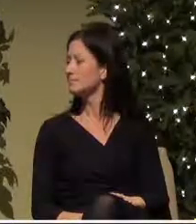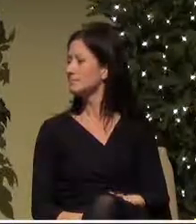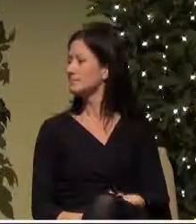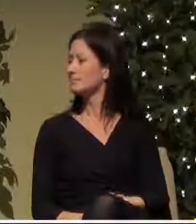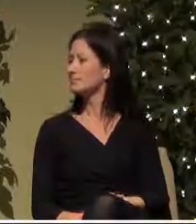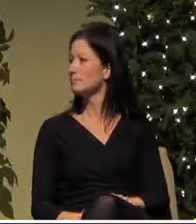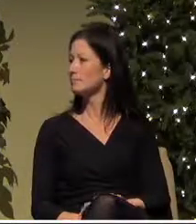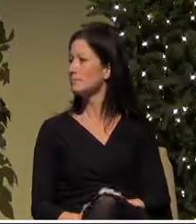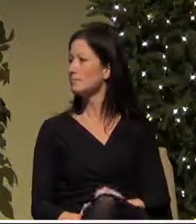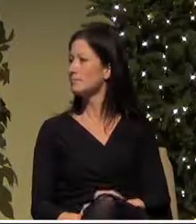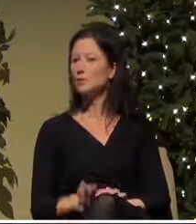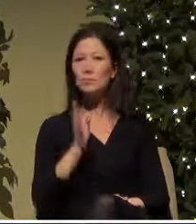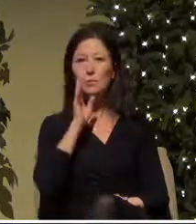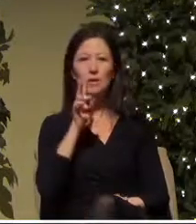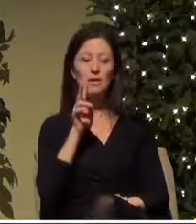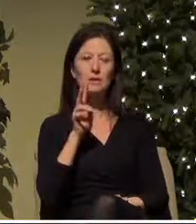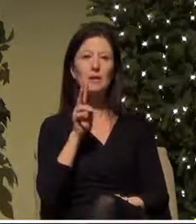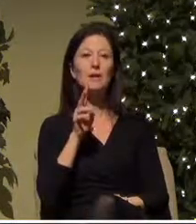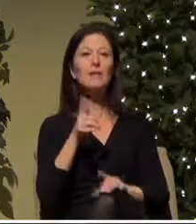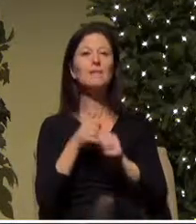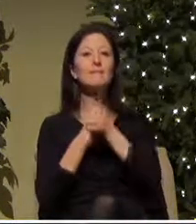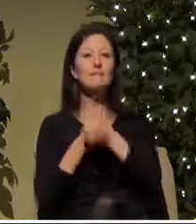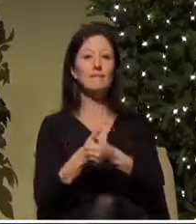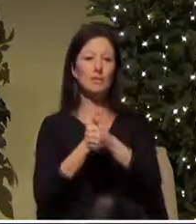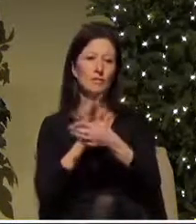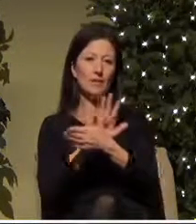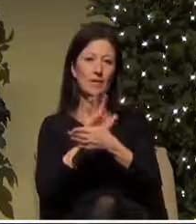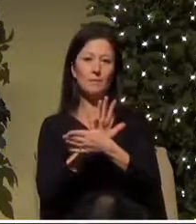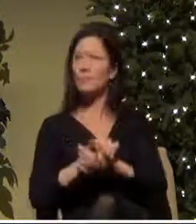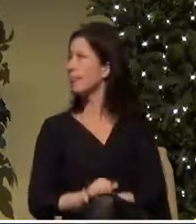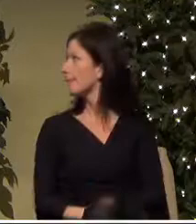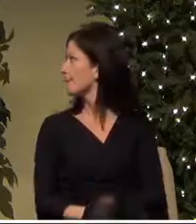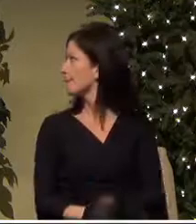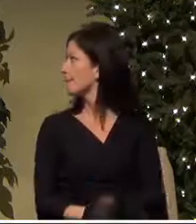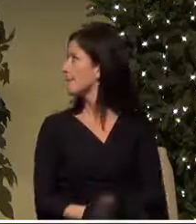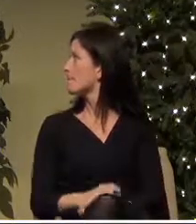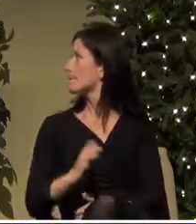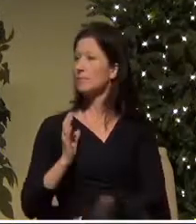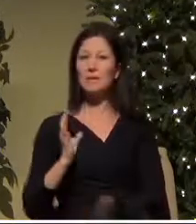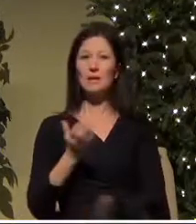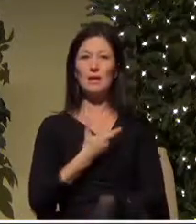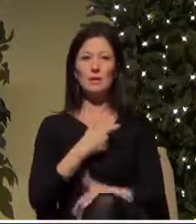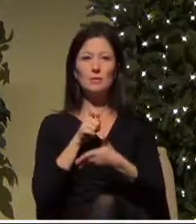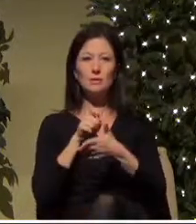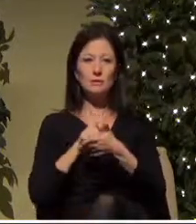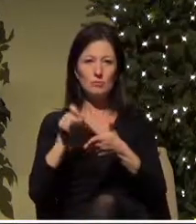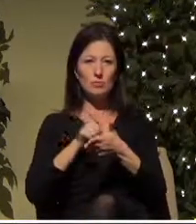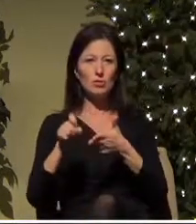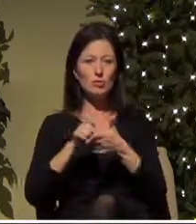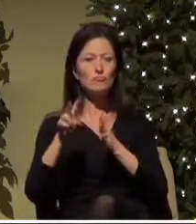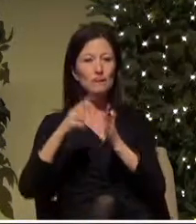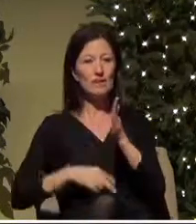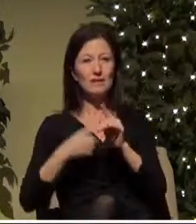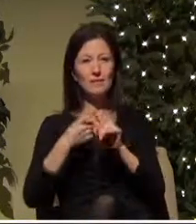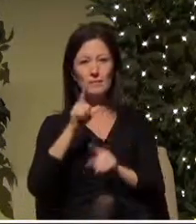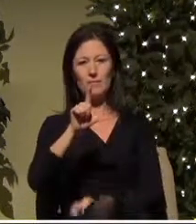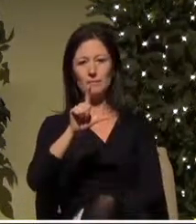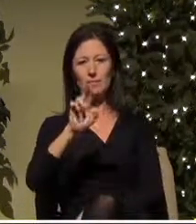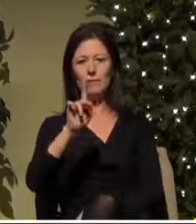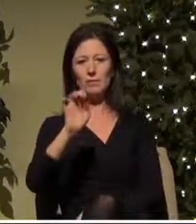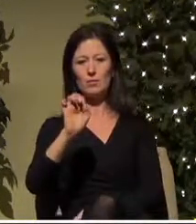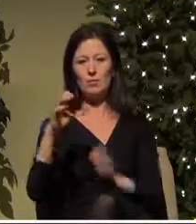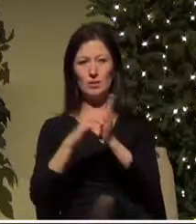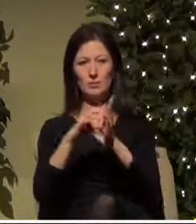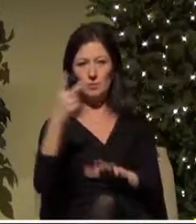this morning our scripture reading we find in Luke chapter 2 and we read beginning in verse